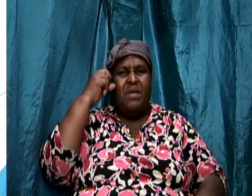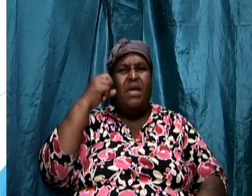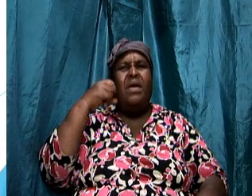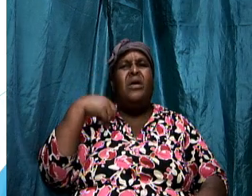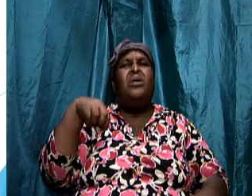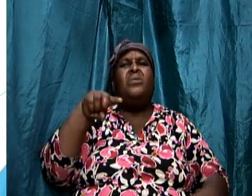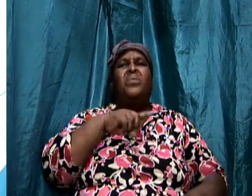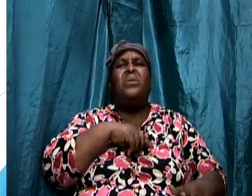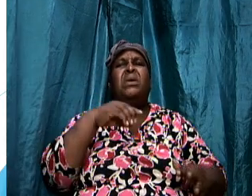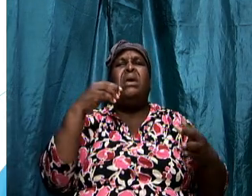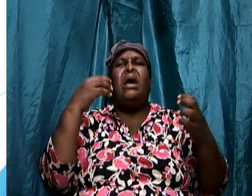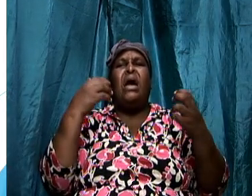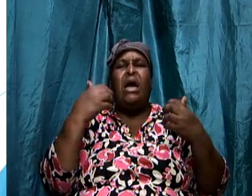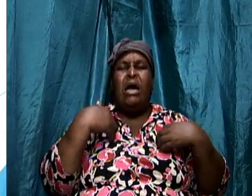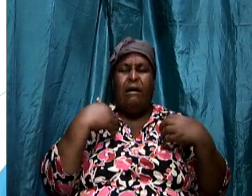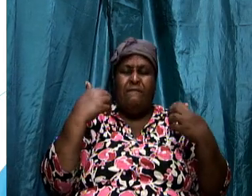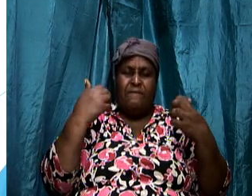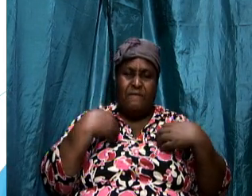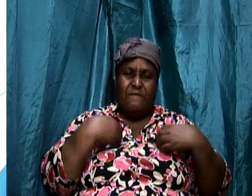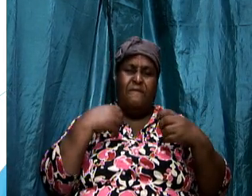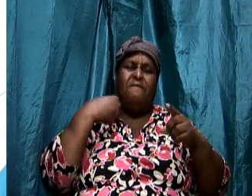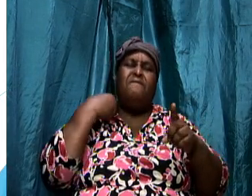to have to fight